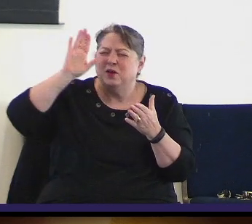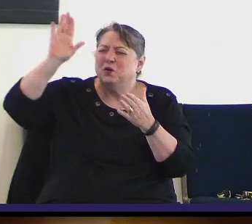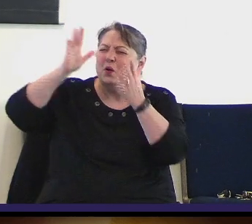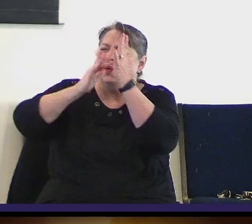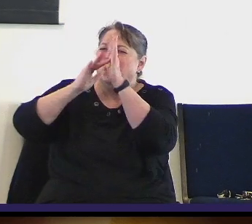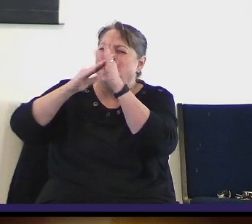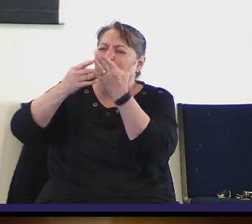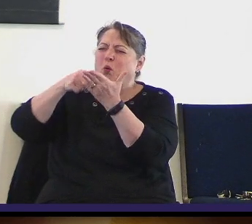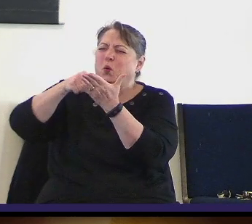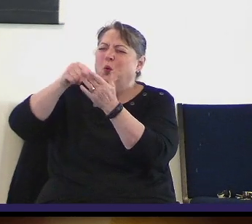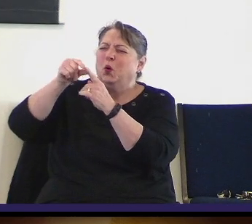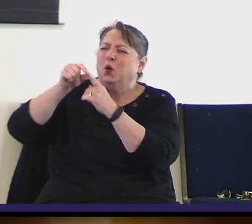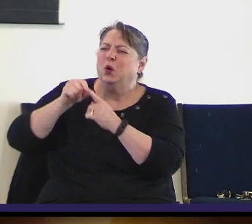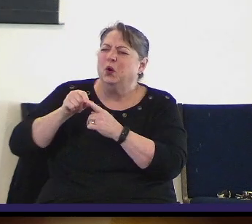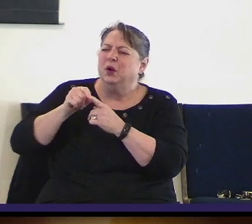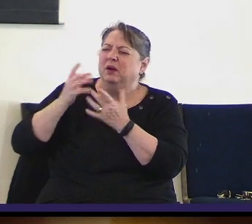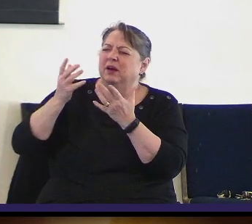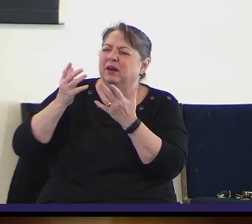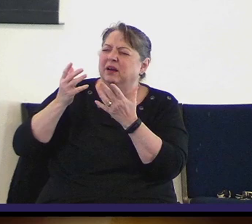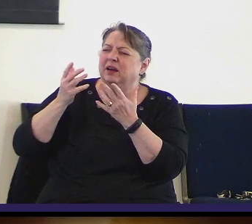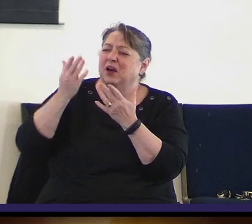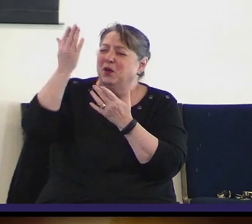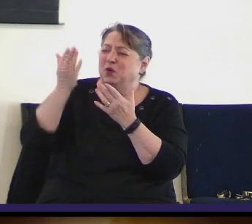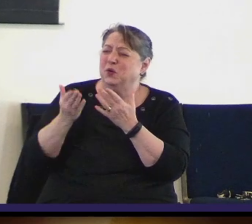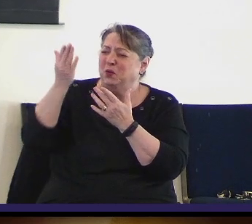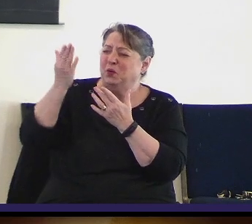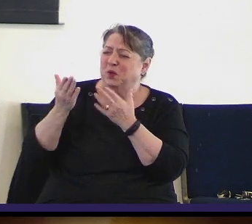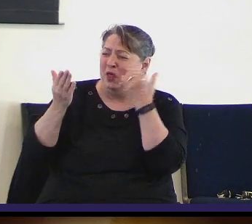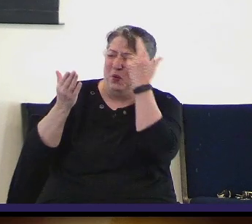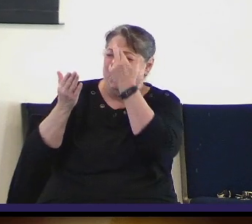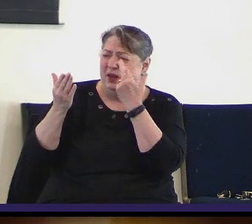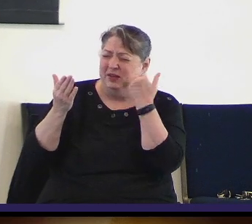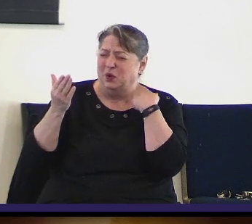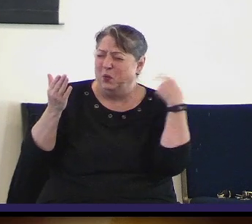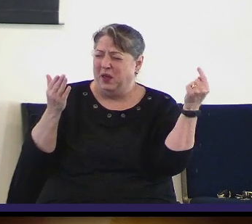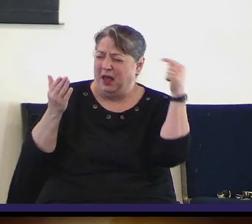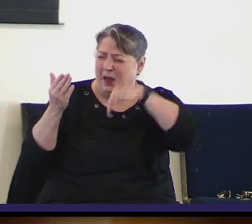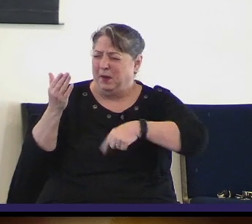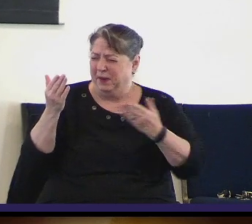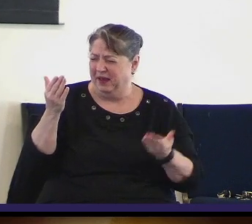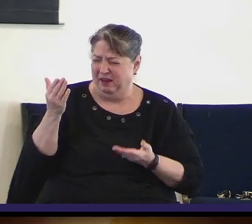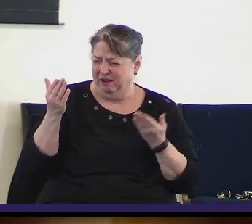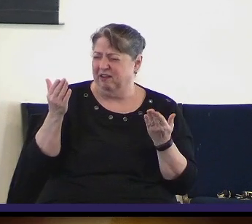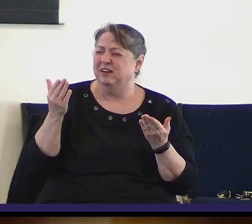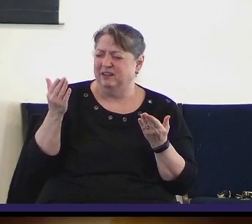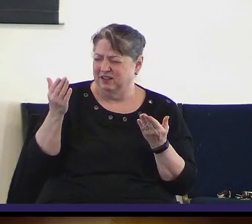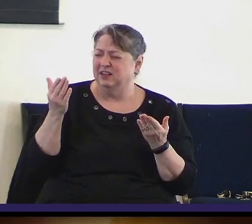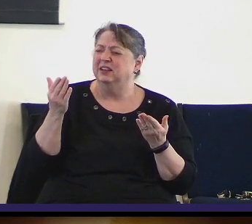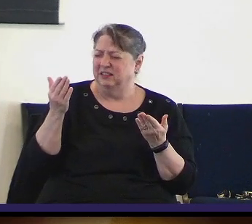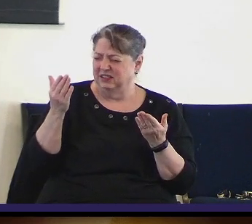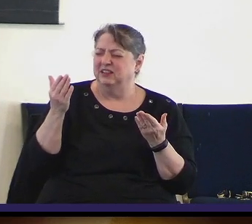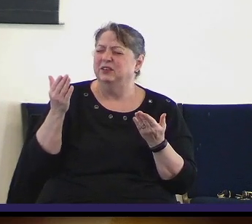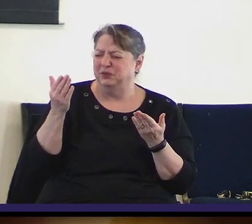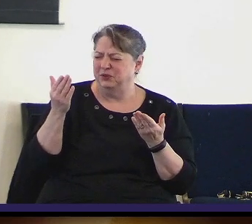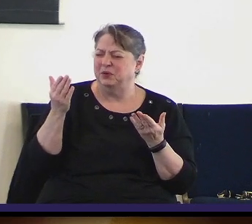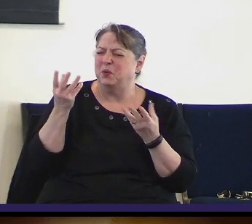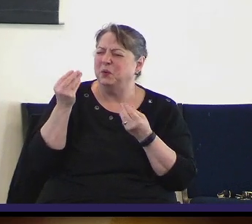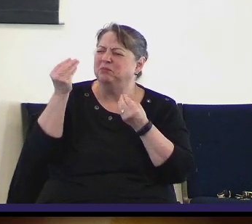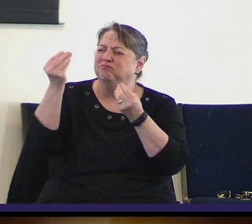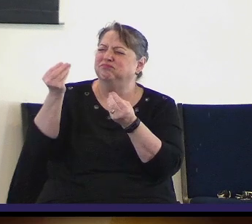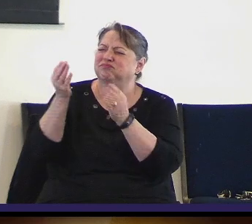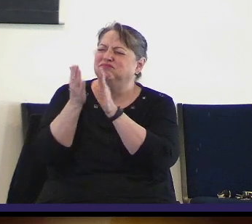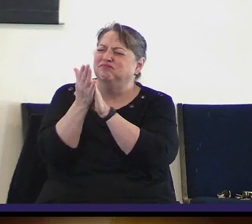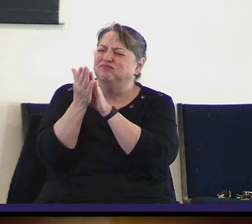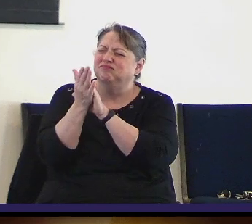Lord, are why we are here. May you be exalted and magnified. Let your